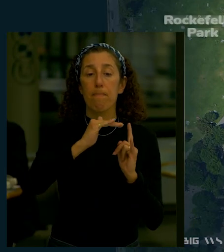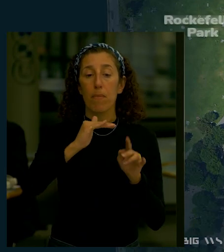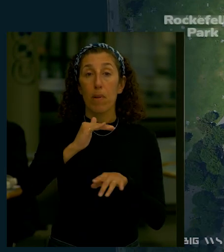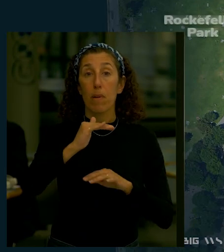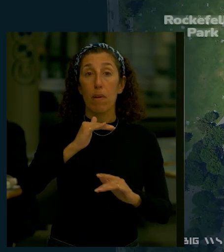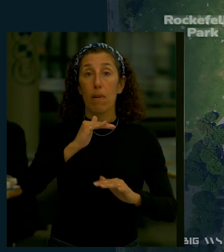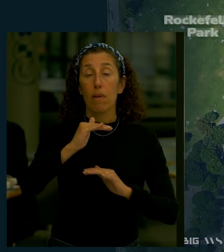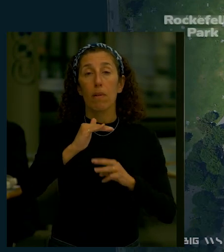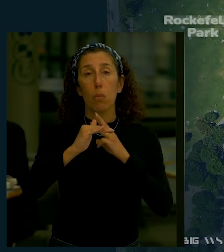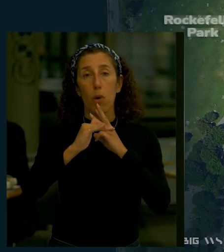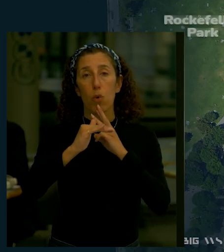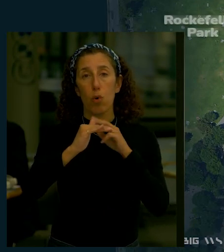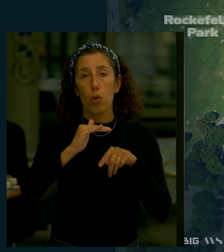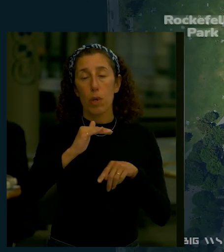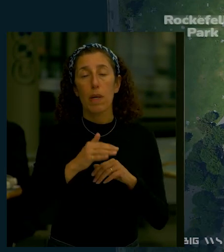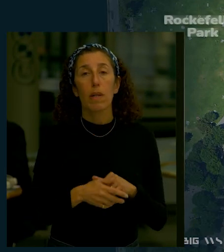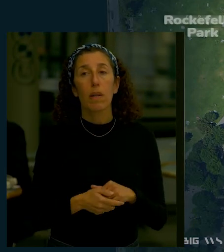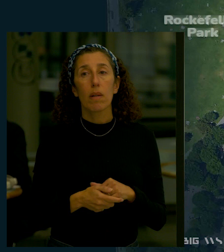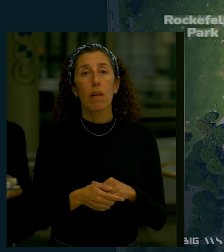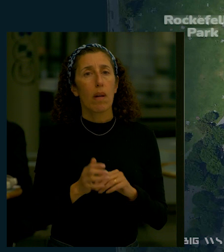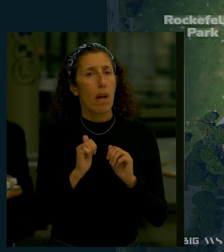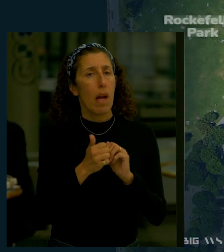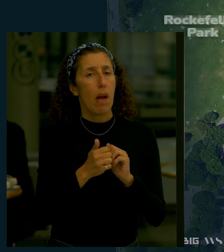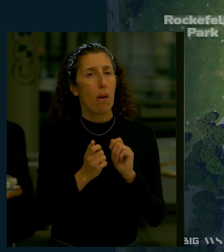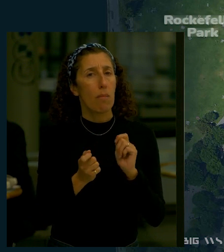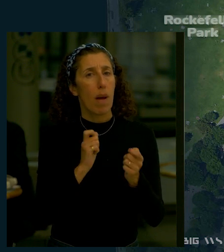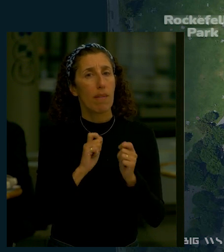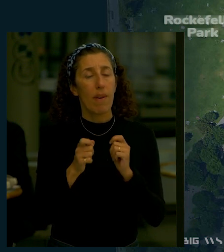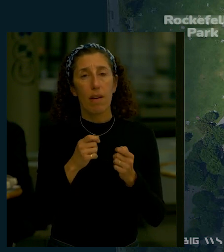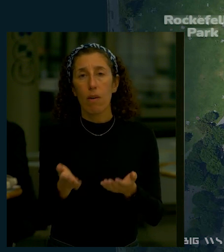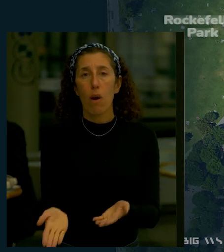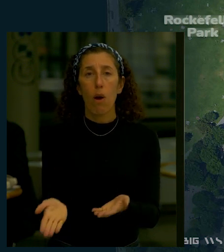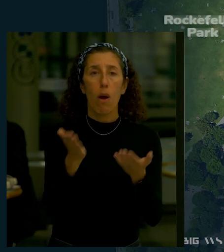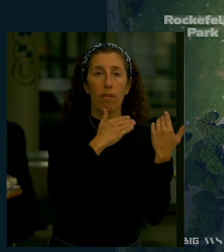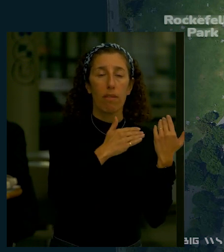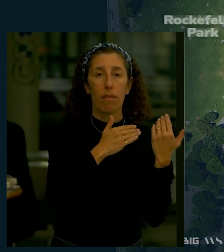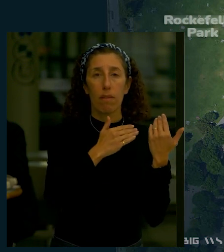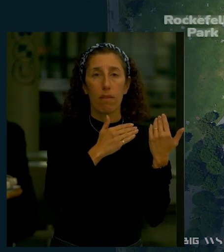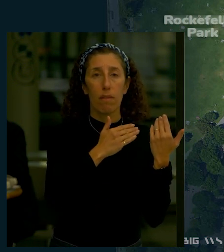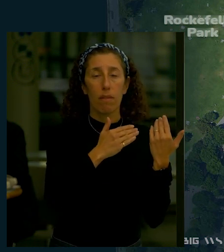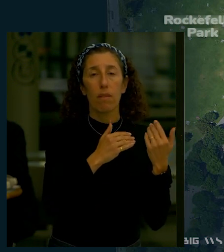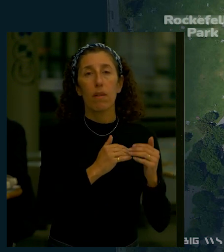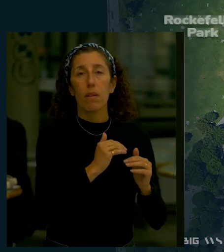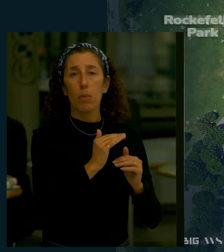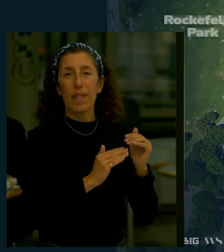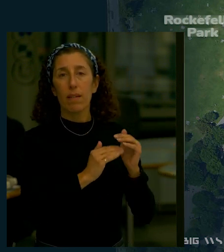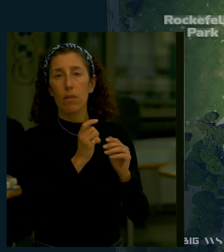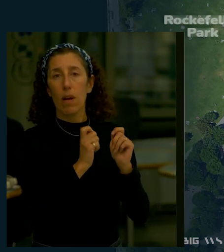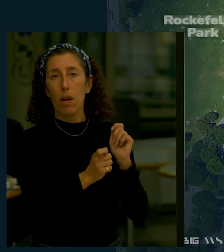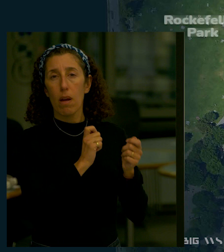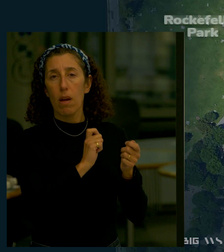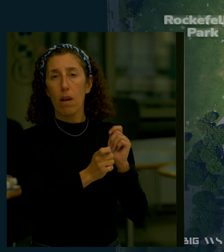the concrete deck that you're walking on so for us to modify that deck we have to take the whole deck off and reconstruct the deck because the deck